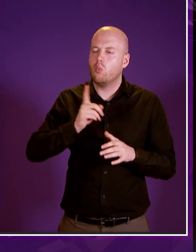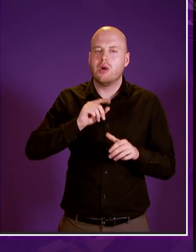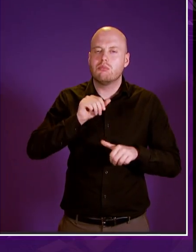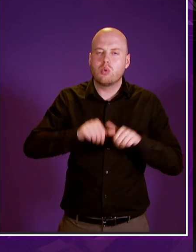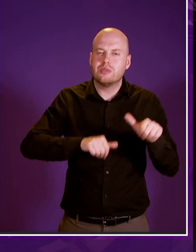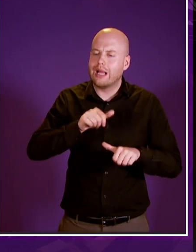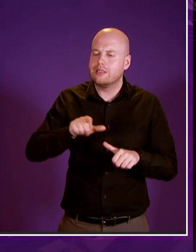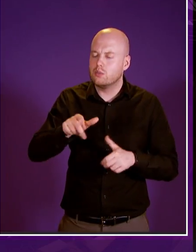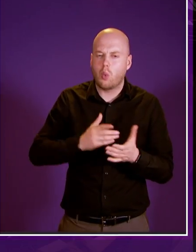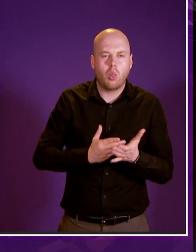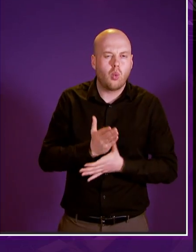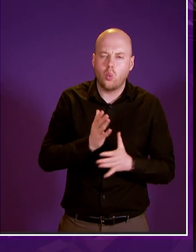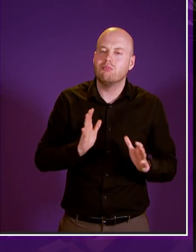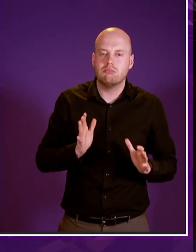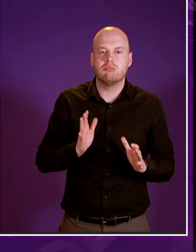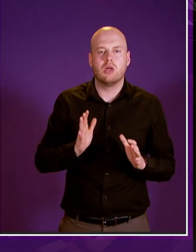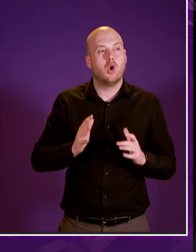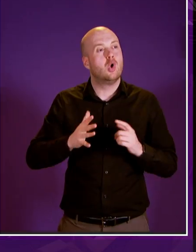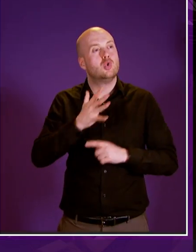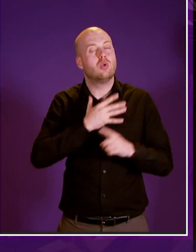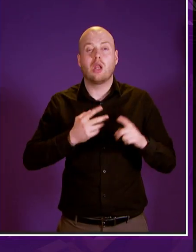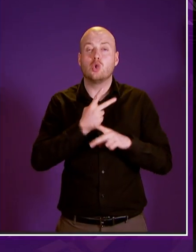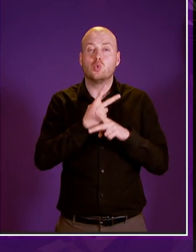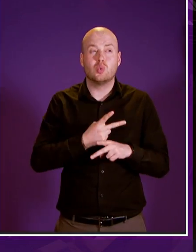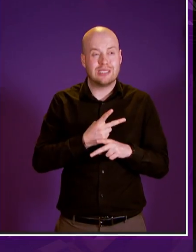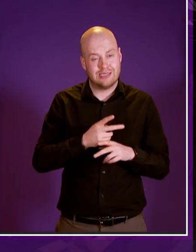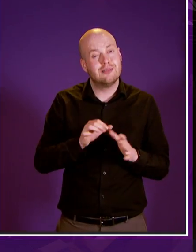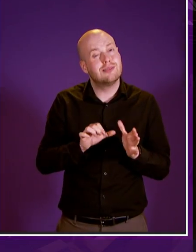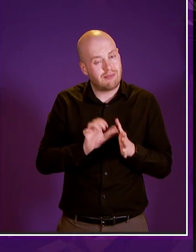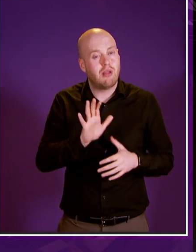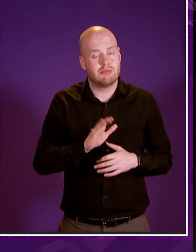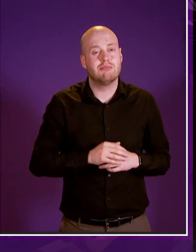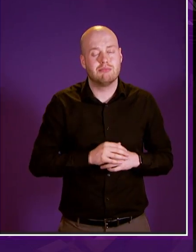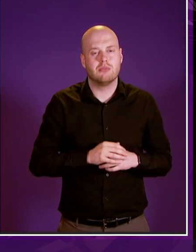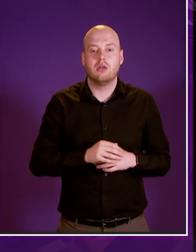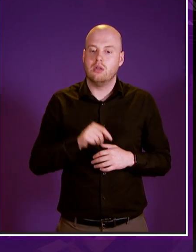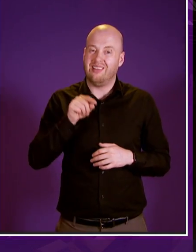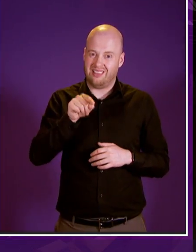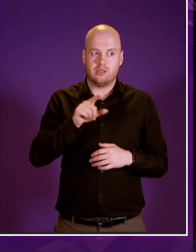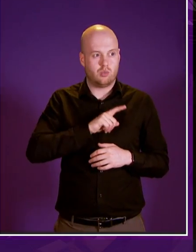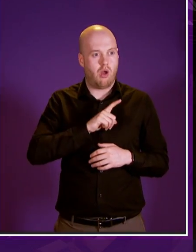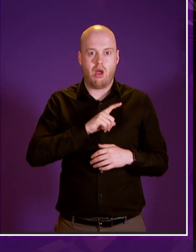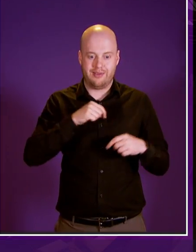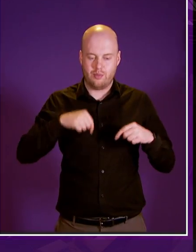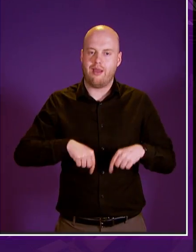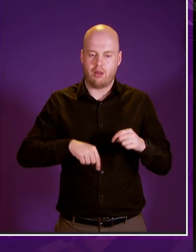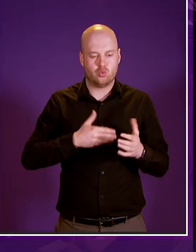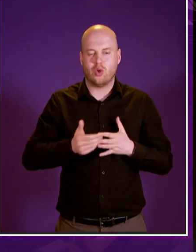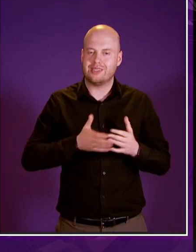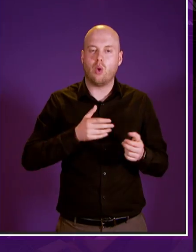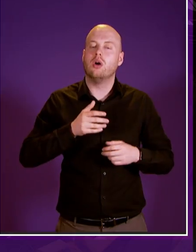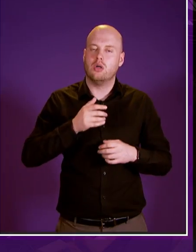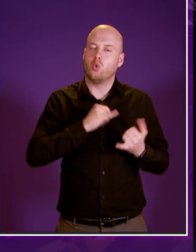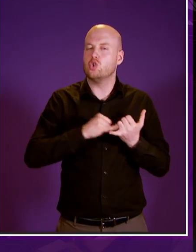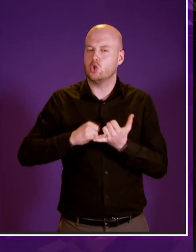social security at these very difficult times easier and that is what that this really means that is what dignity and respect